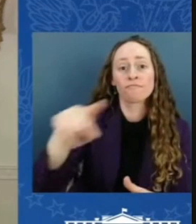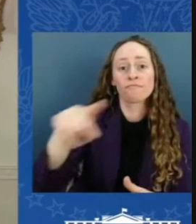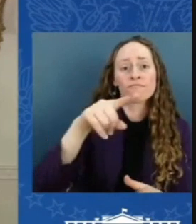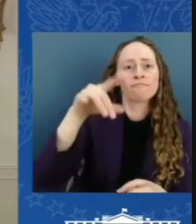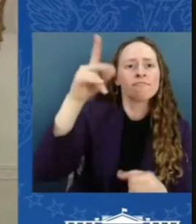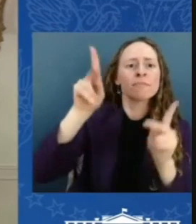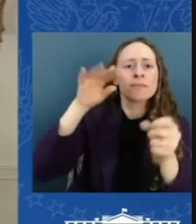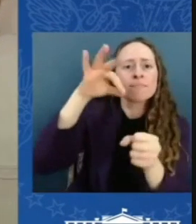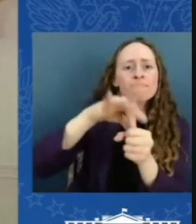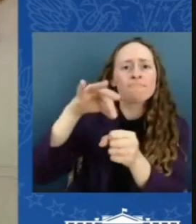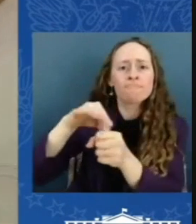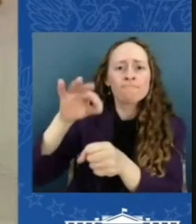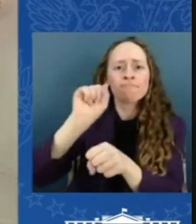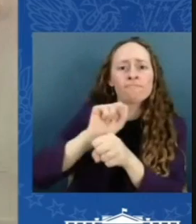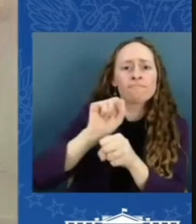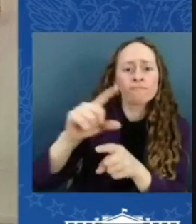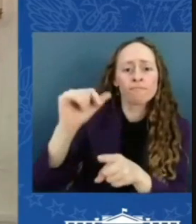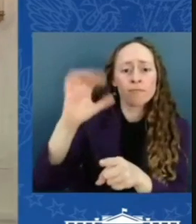governor.